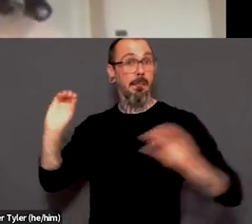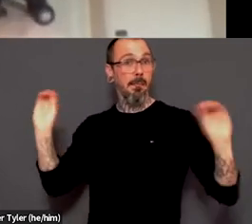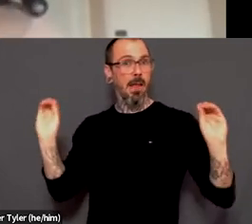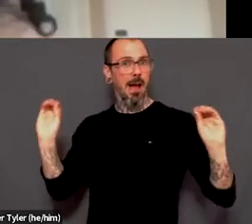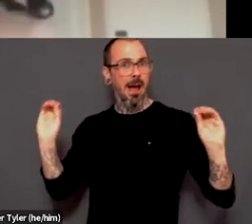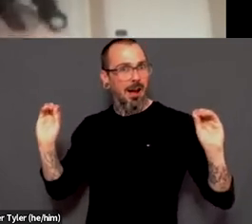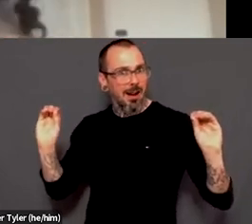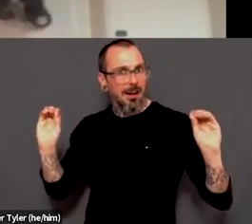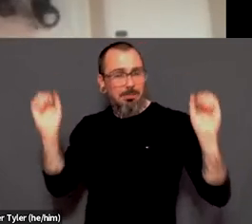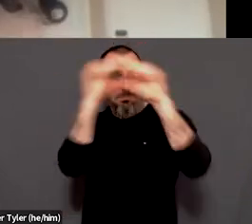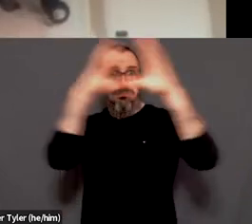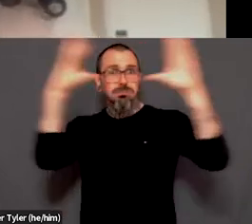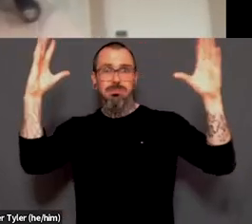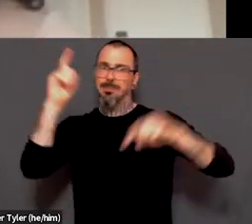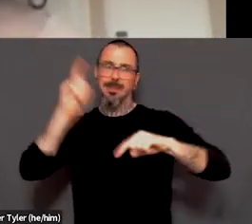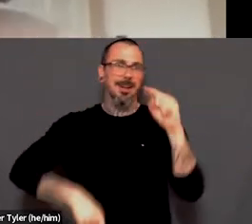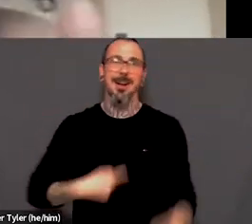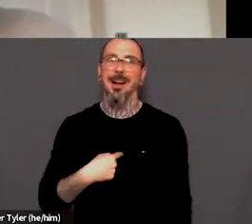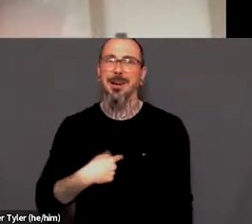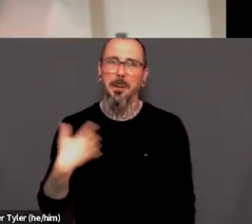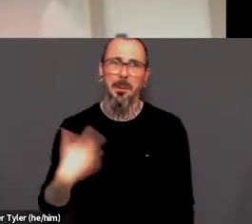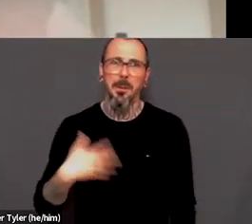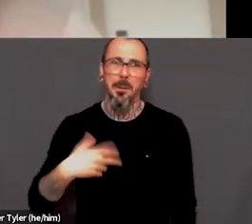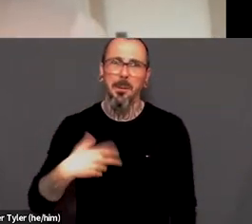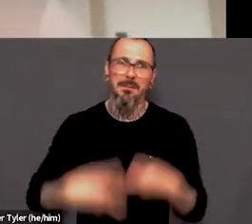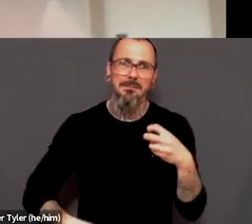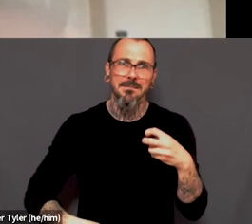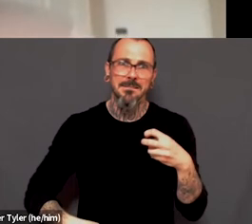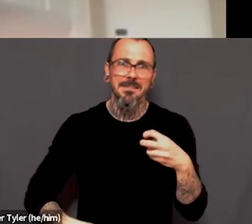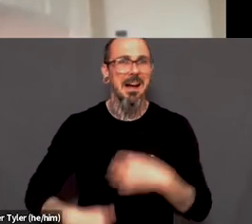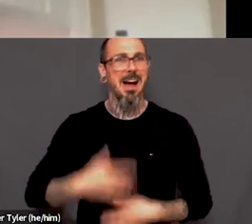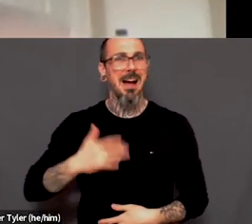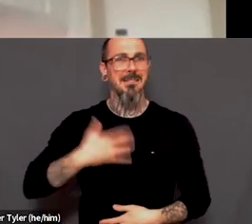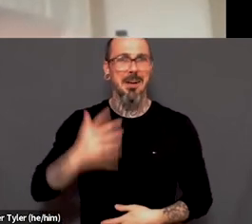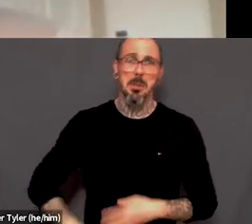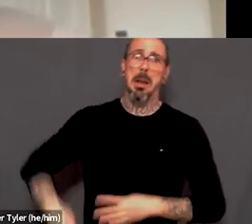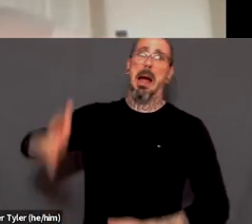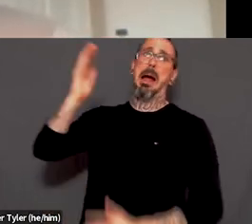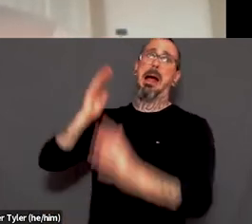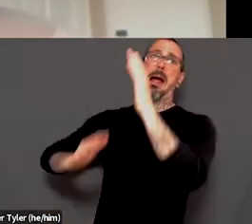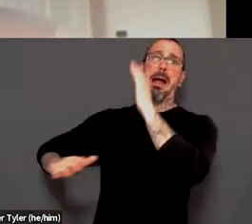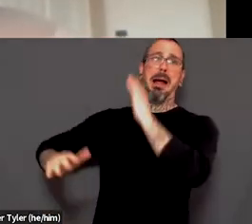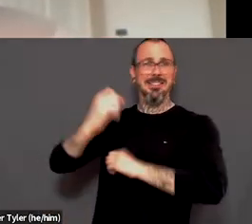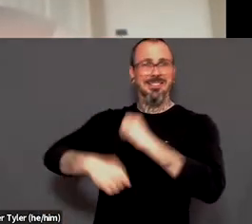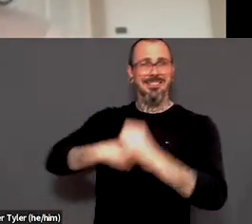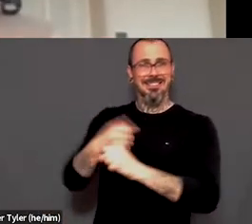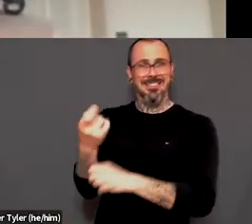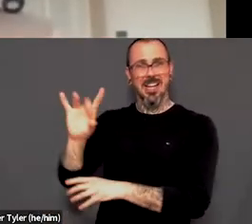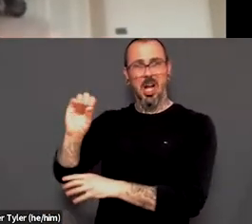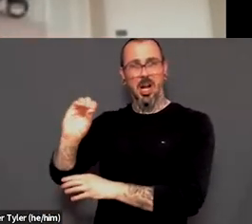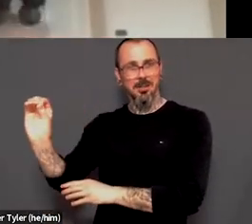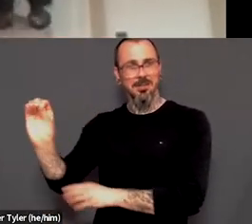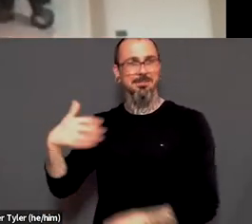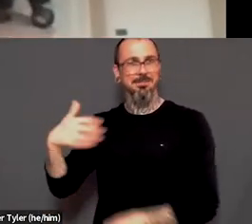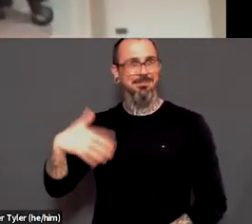living in a cave somewhere. Um, cause that would be back in the 1800s. Um, but, um, yeah, I, I agree